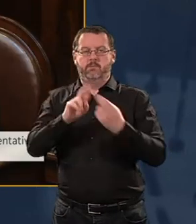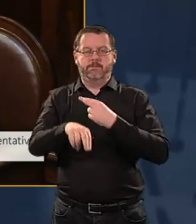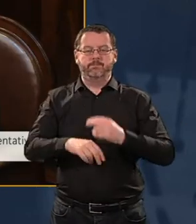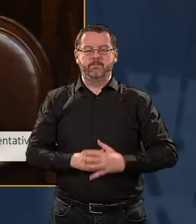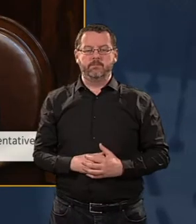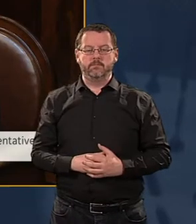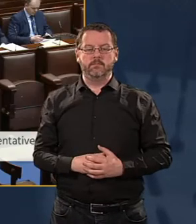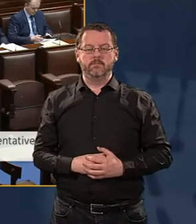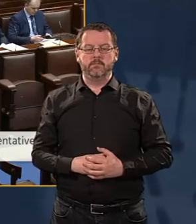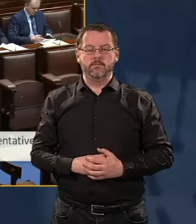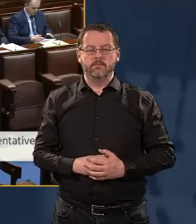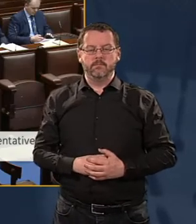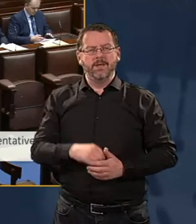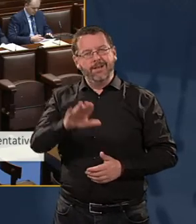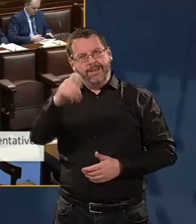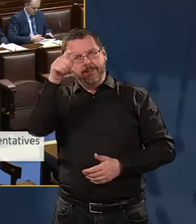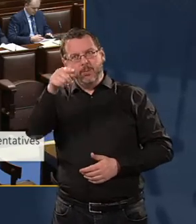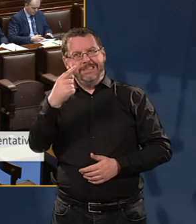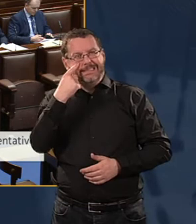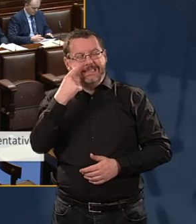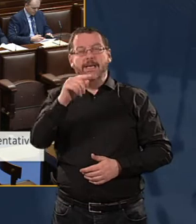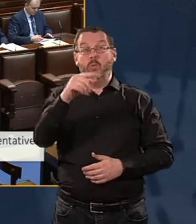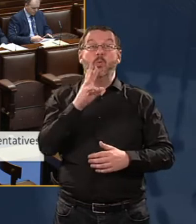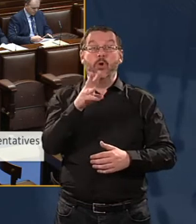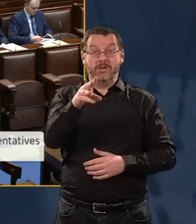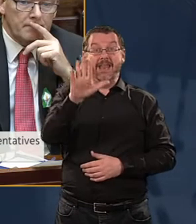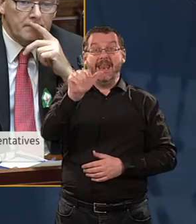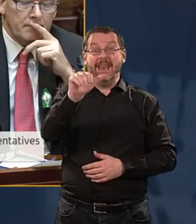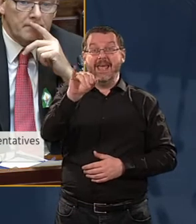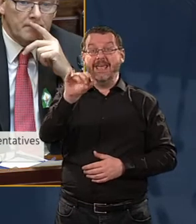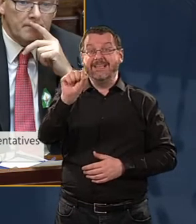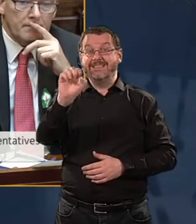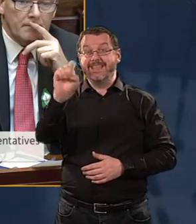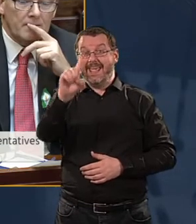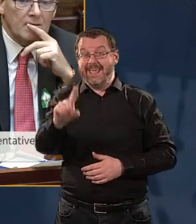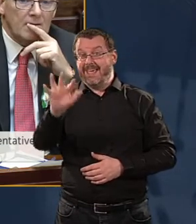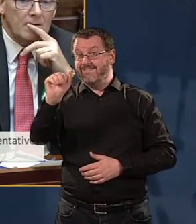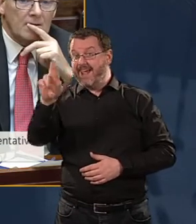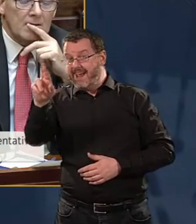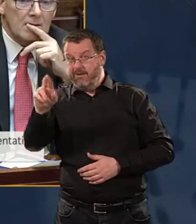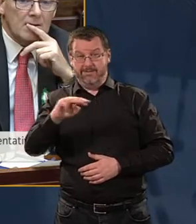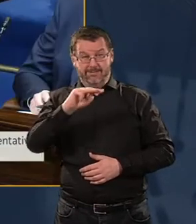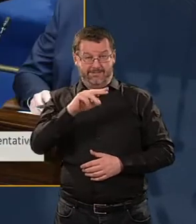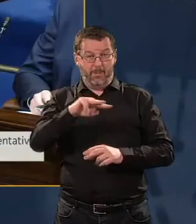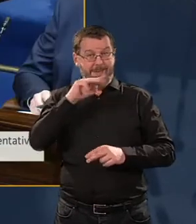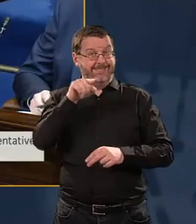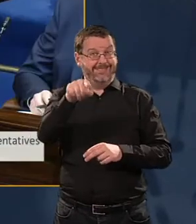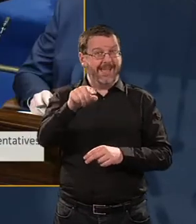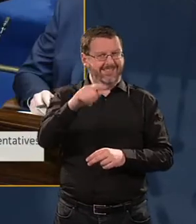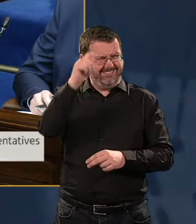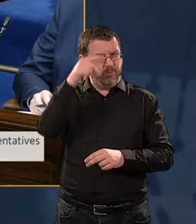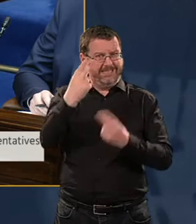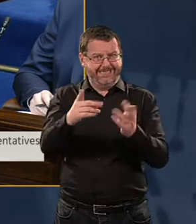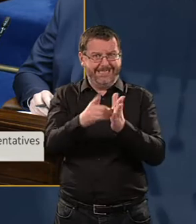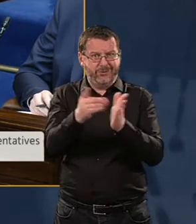Deputy, I really think you need to pull out your Irish French dictionary and look up what the word laissez-faire means. There is nothing laissez-faire about this at all. We are going into this